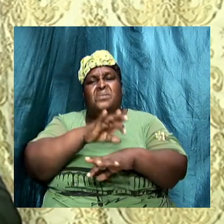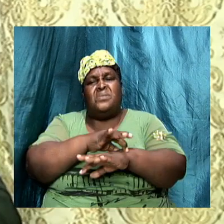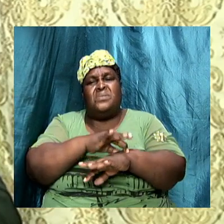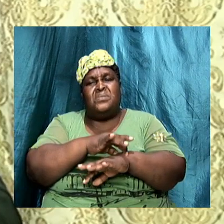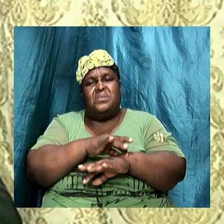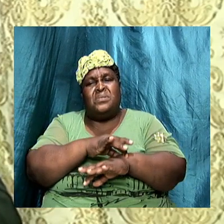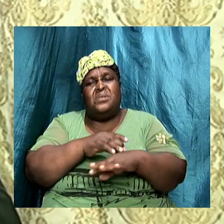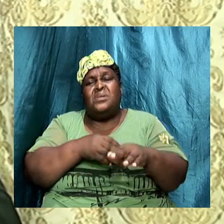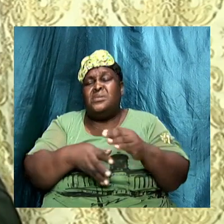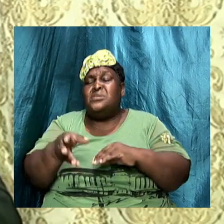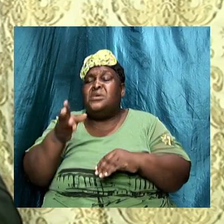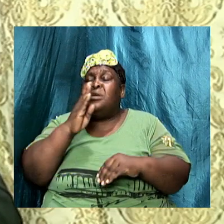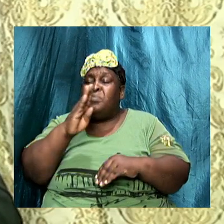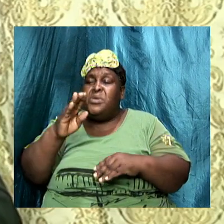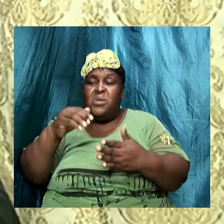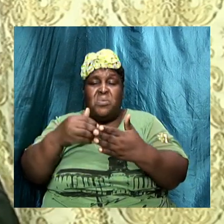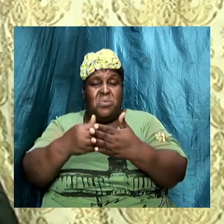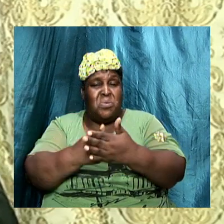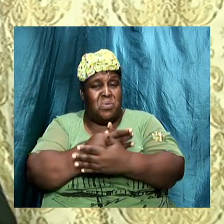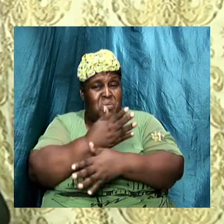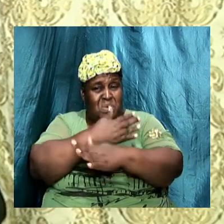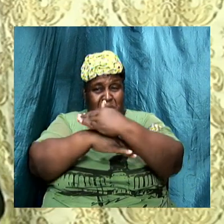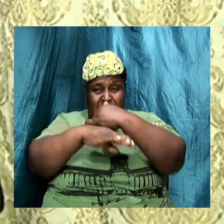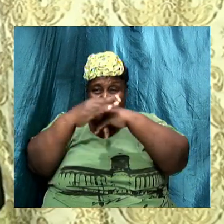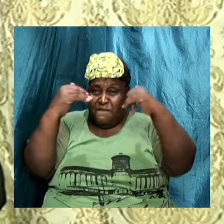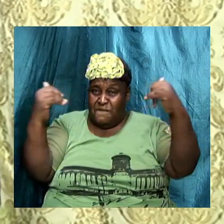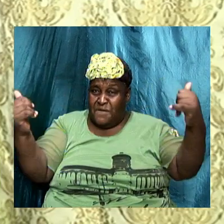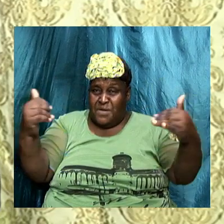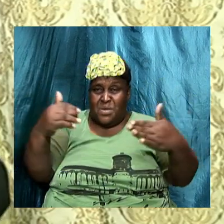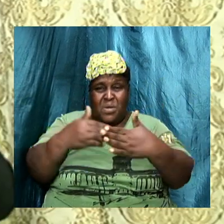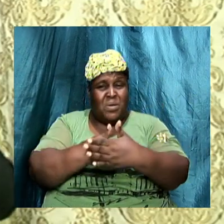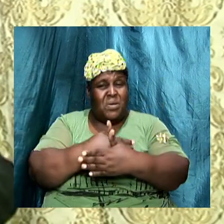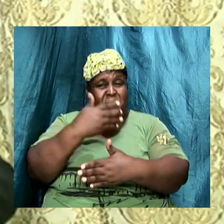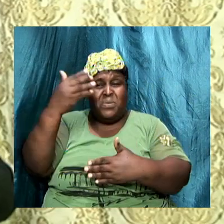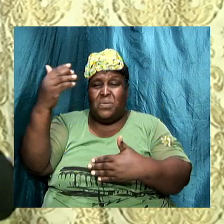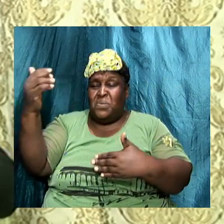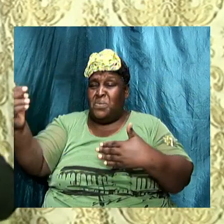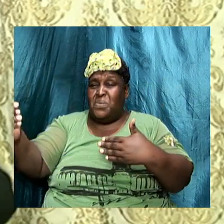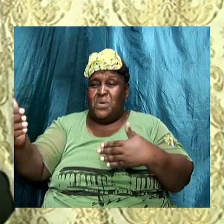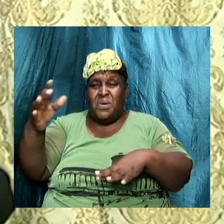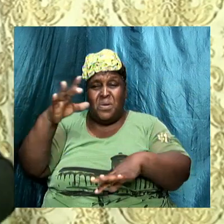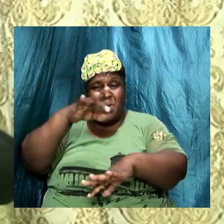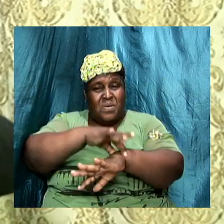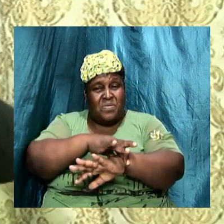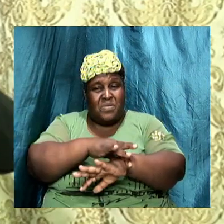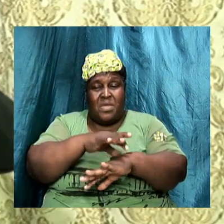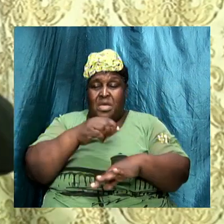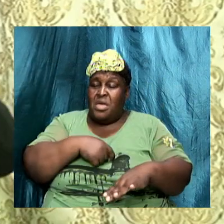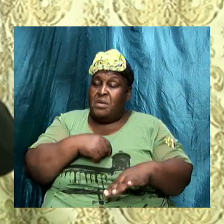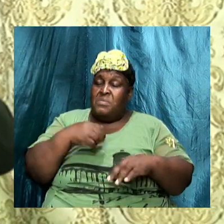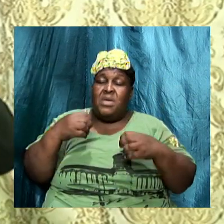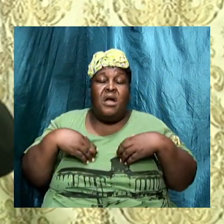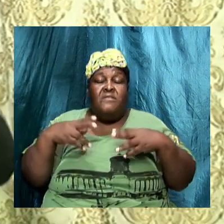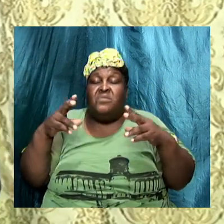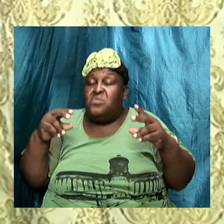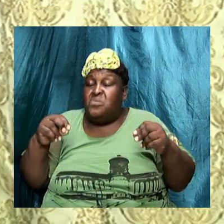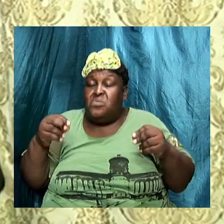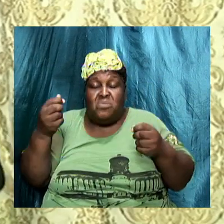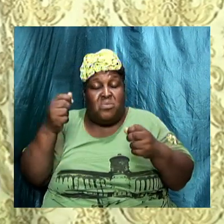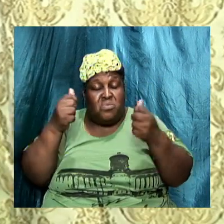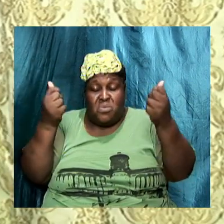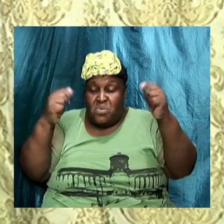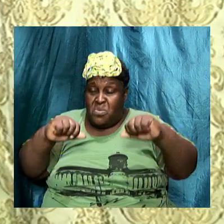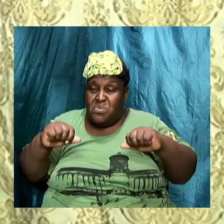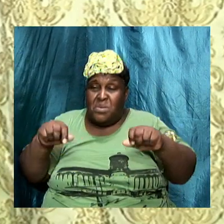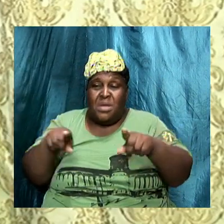scriptures tonight I don't know about you but I have no shadow of a doubt that as Christian